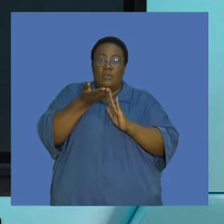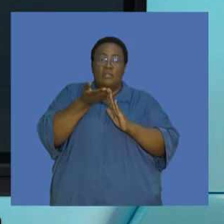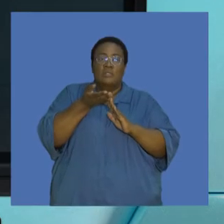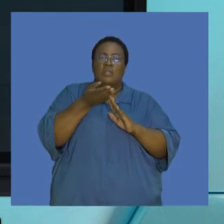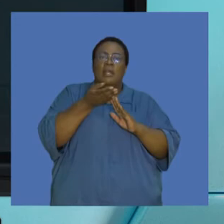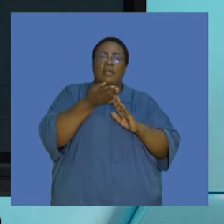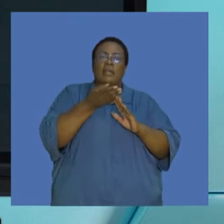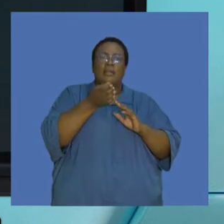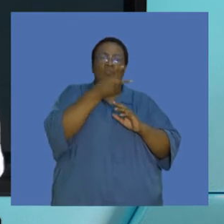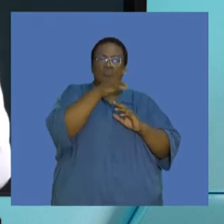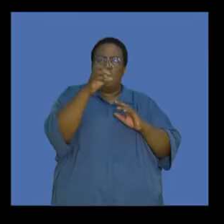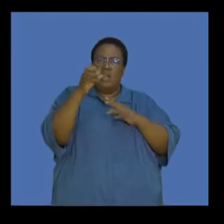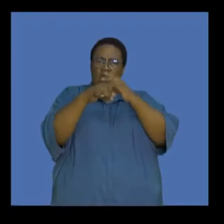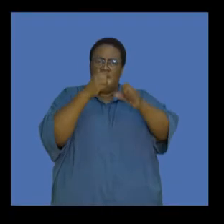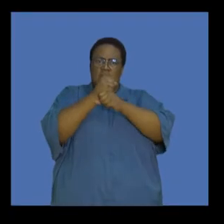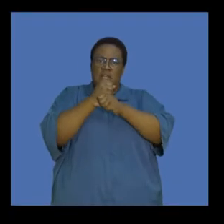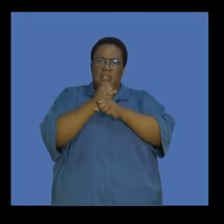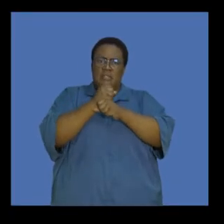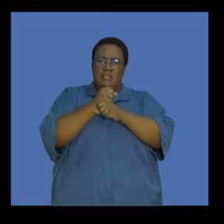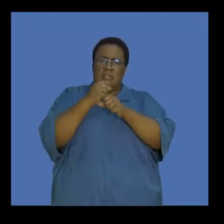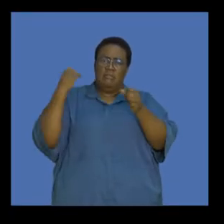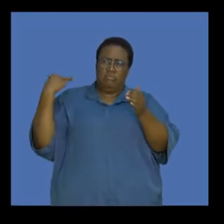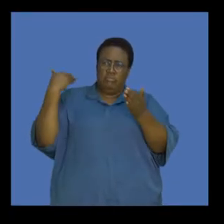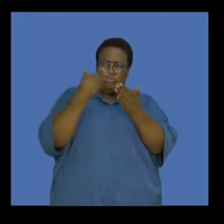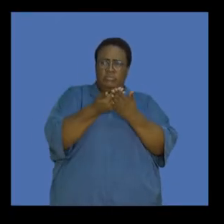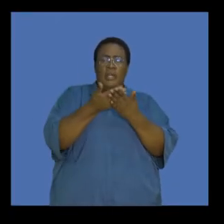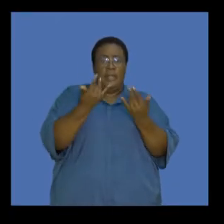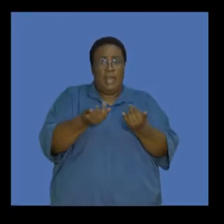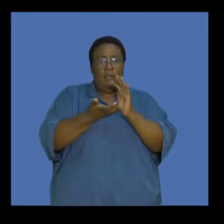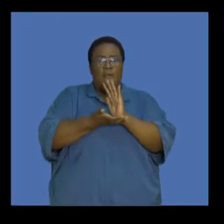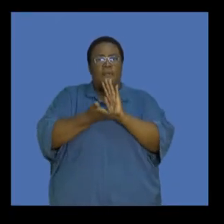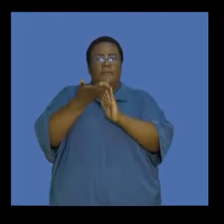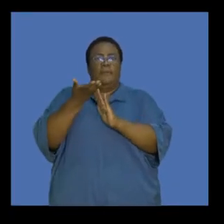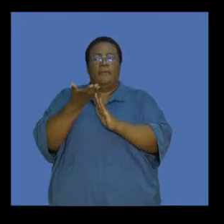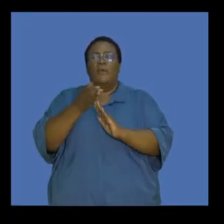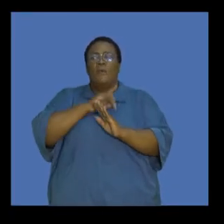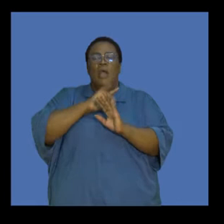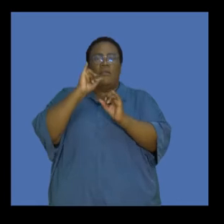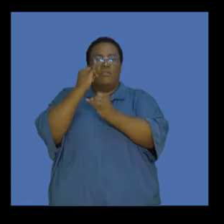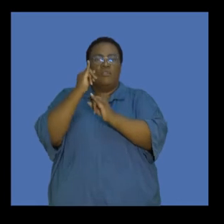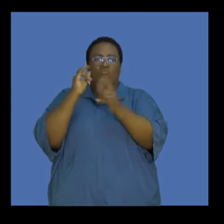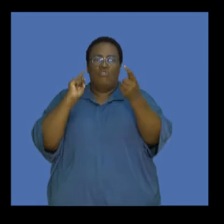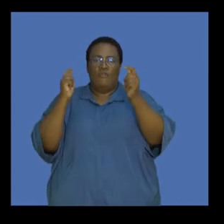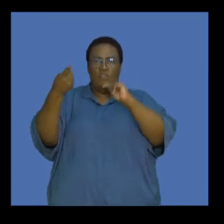two centuries. And a lot of that has been due to the Industrial Revolution. And if we go back and look at the Industrial